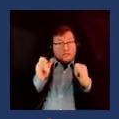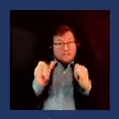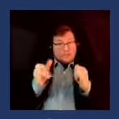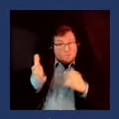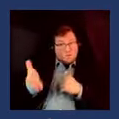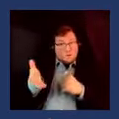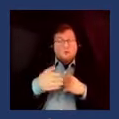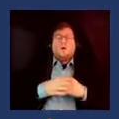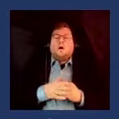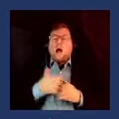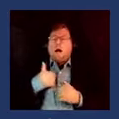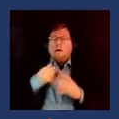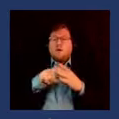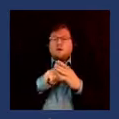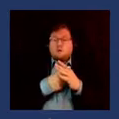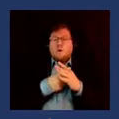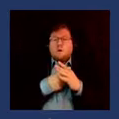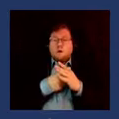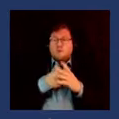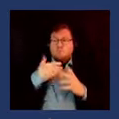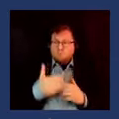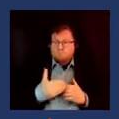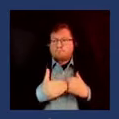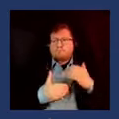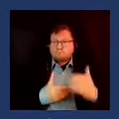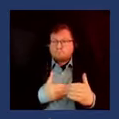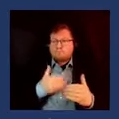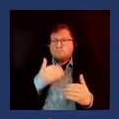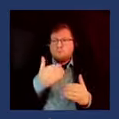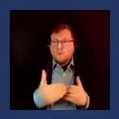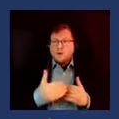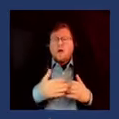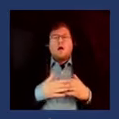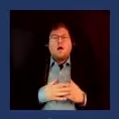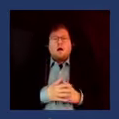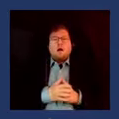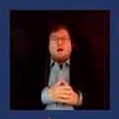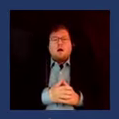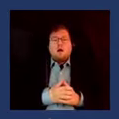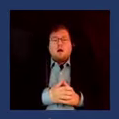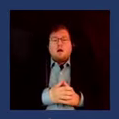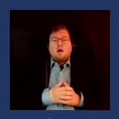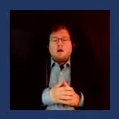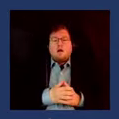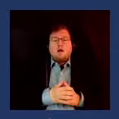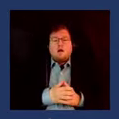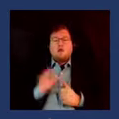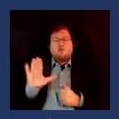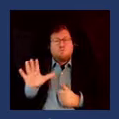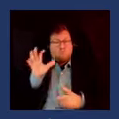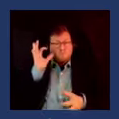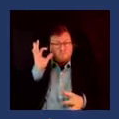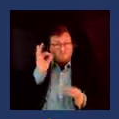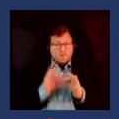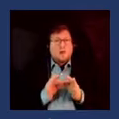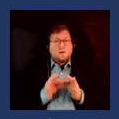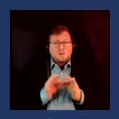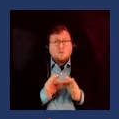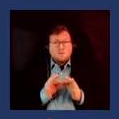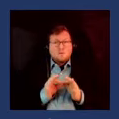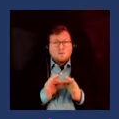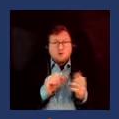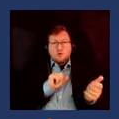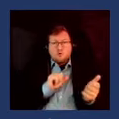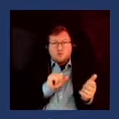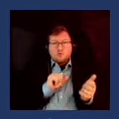started on this journey that um the faith that all of us matter